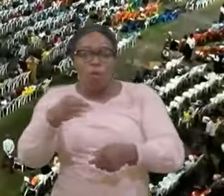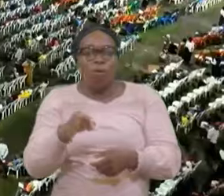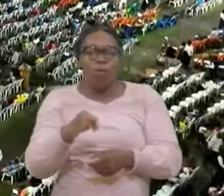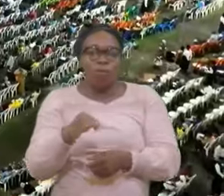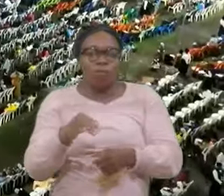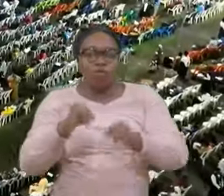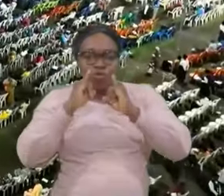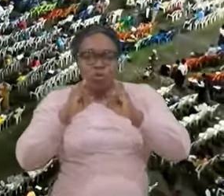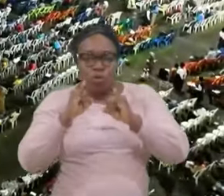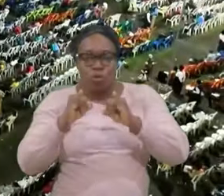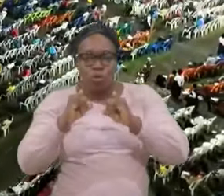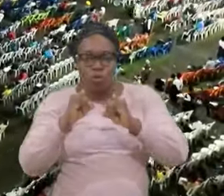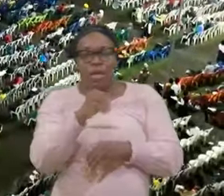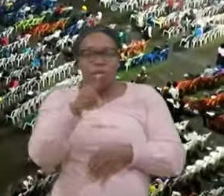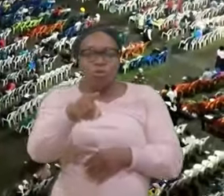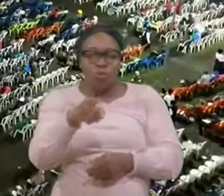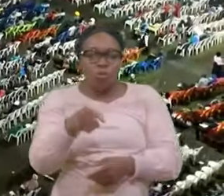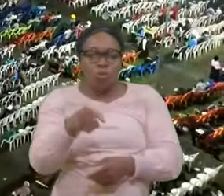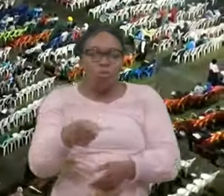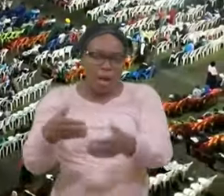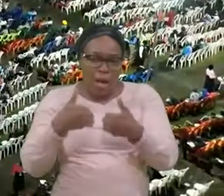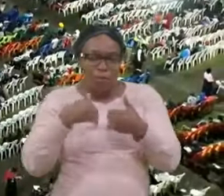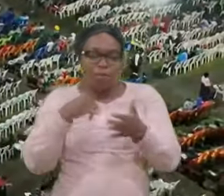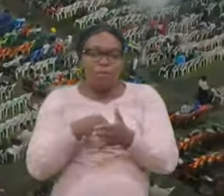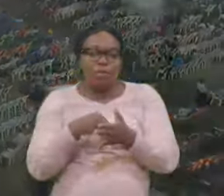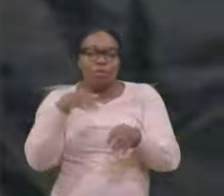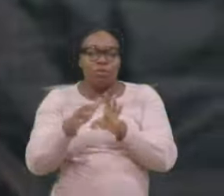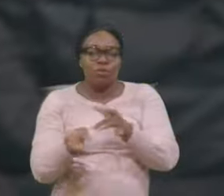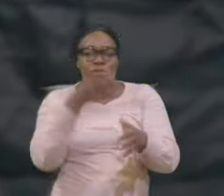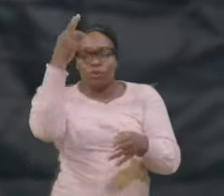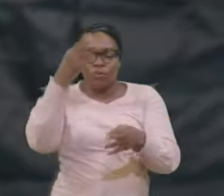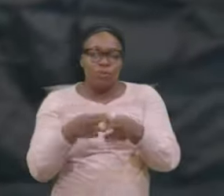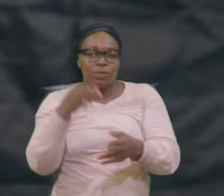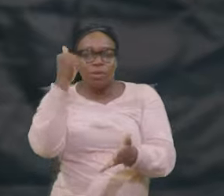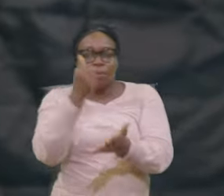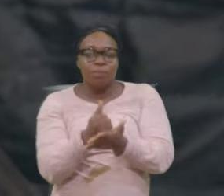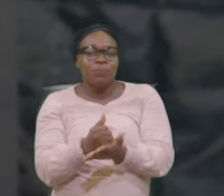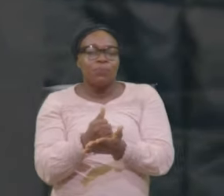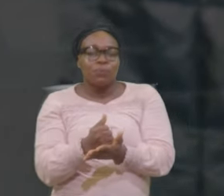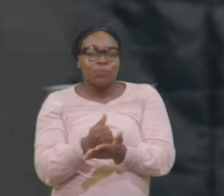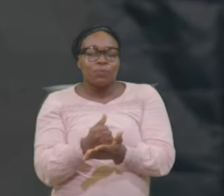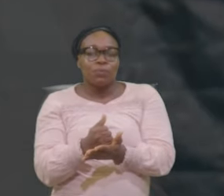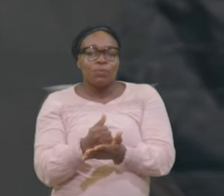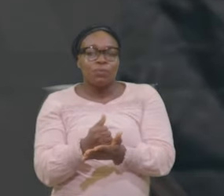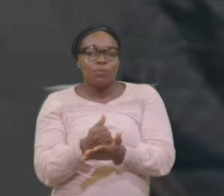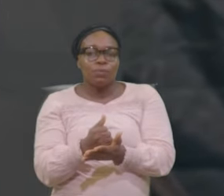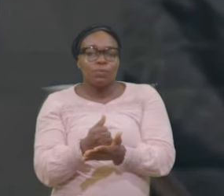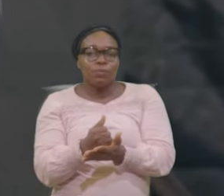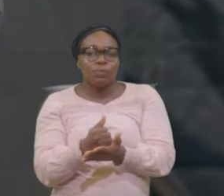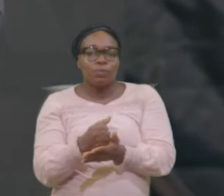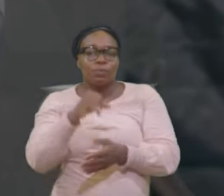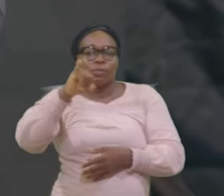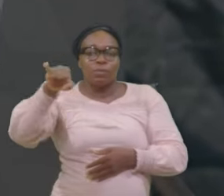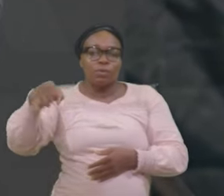Look at Jeremiah Chapter 31 I'm reading From verse 20 Jeremiah